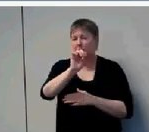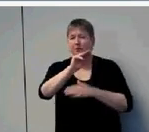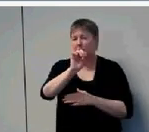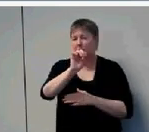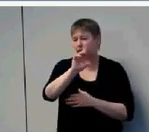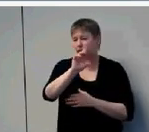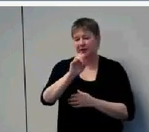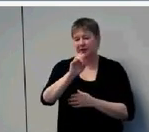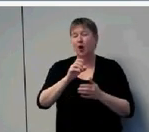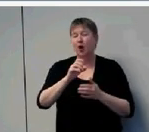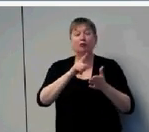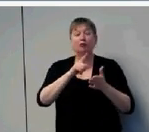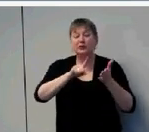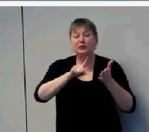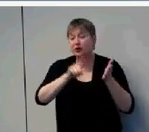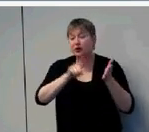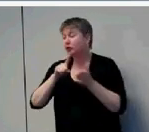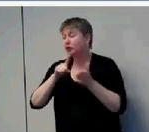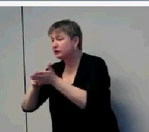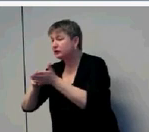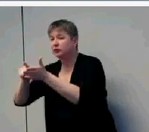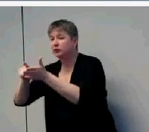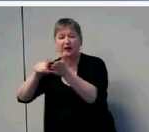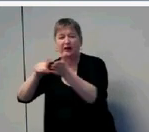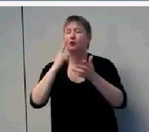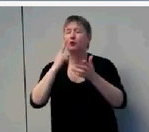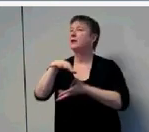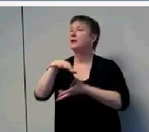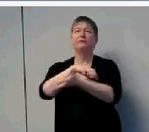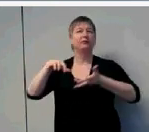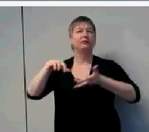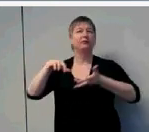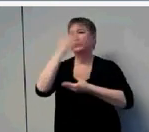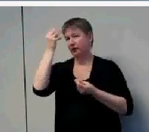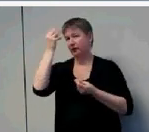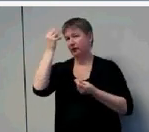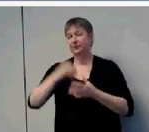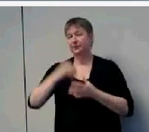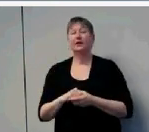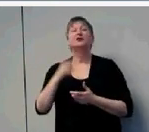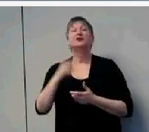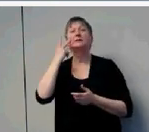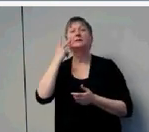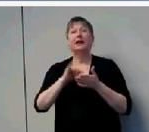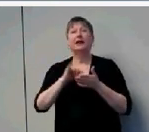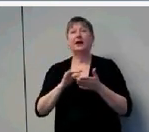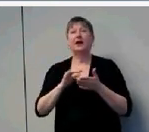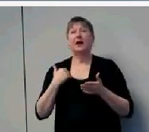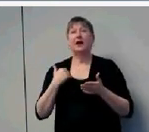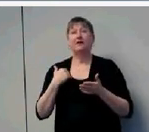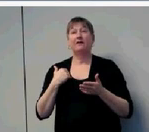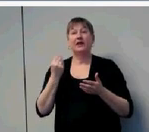If we look at a number of studies, the studies I've listed in the blue, all conclude